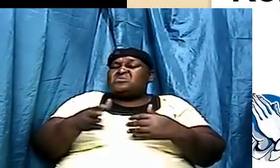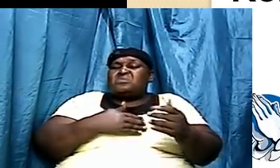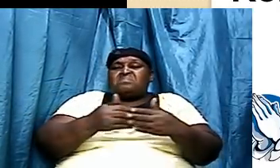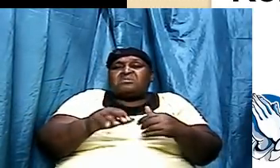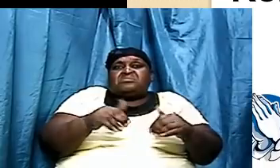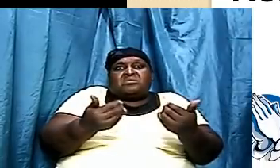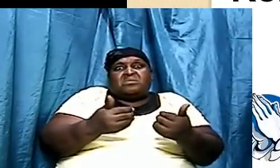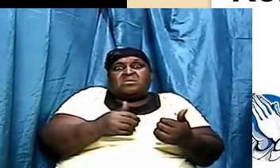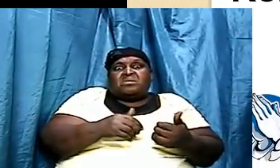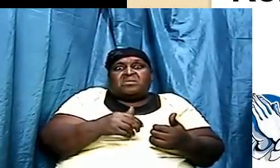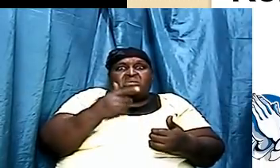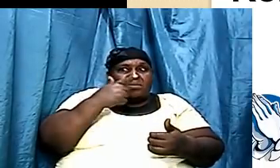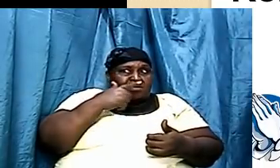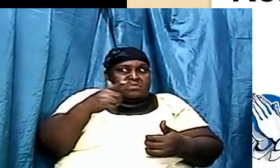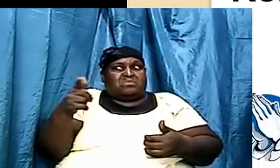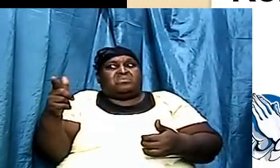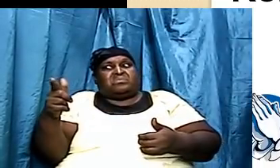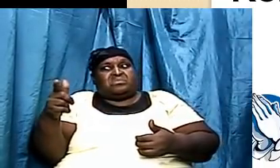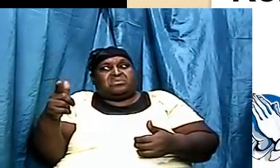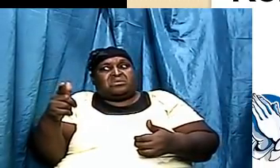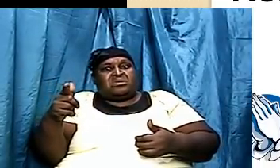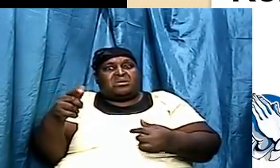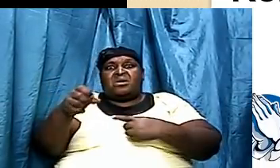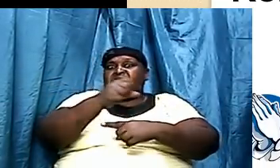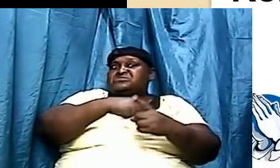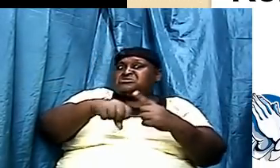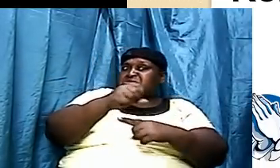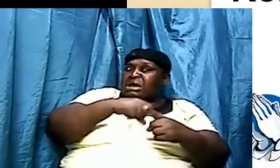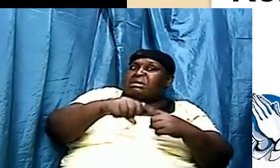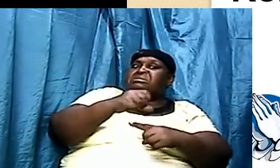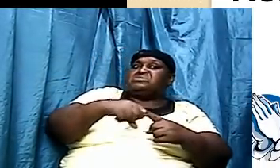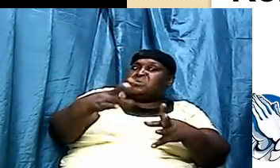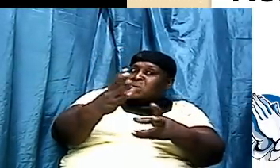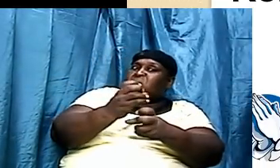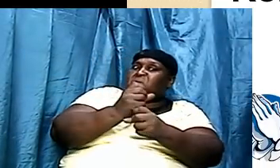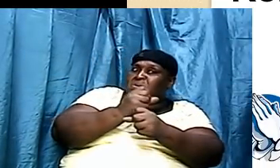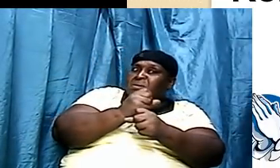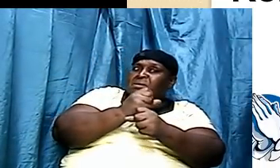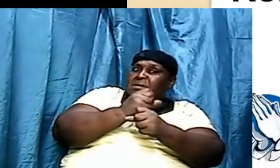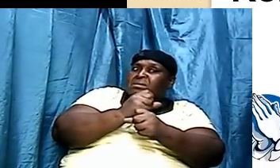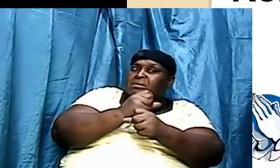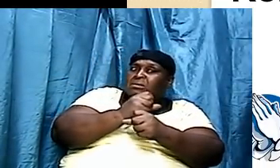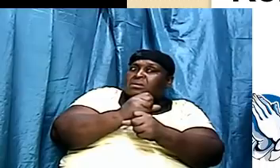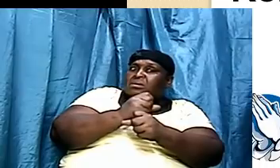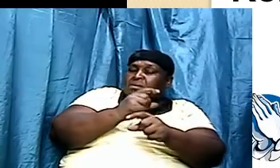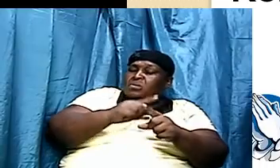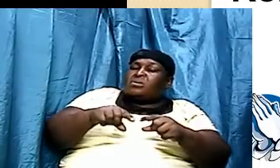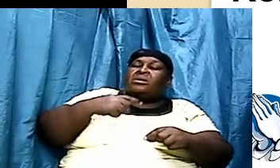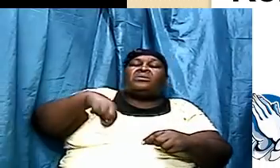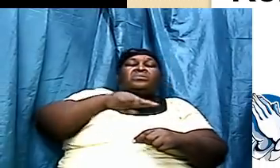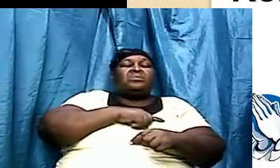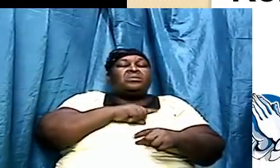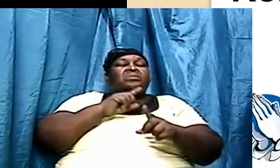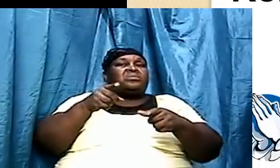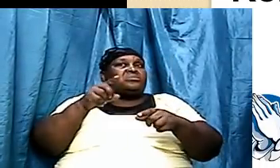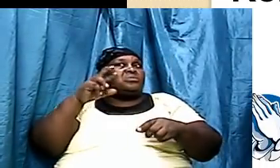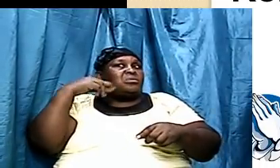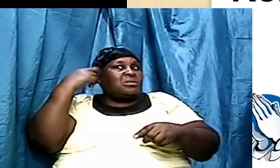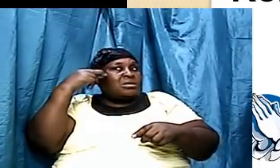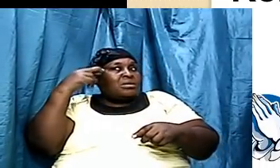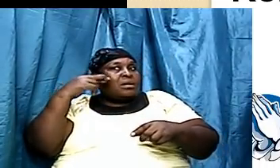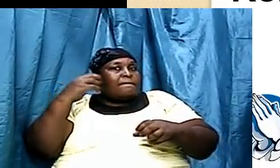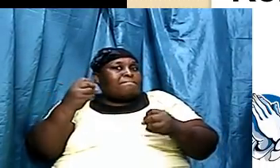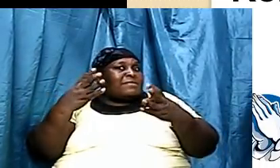believes it. No matter if society on a whole holds on to it. Because what we're going to realize is that there were many things that